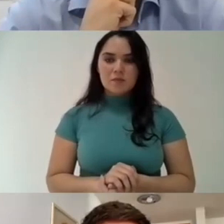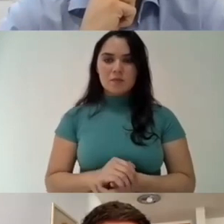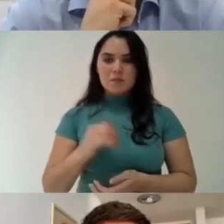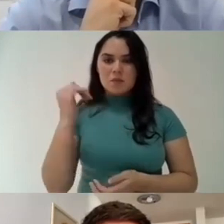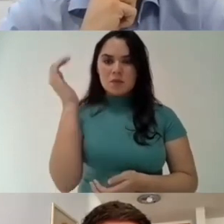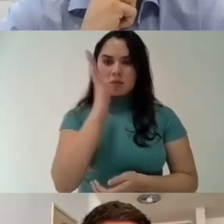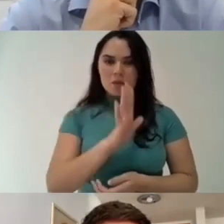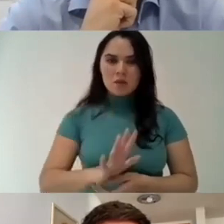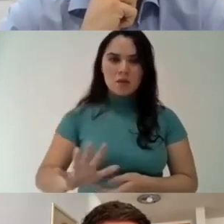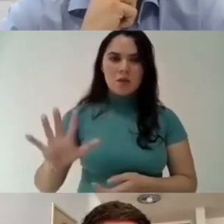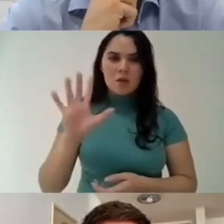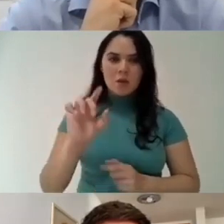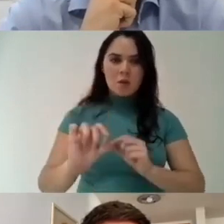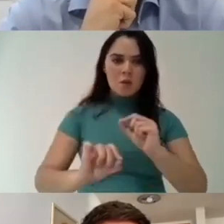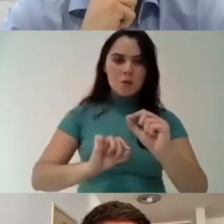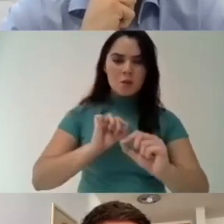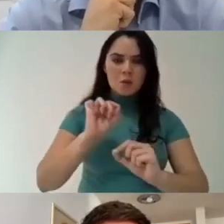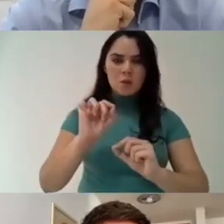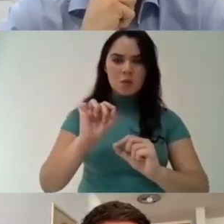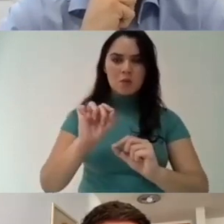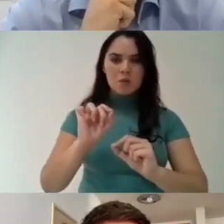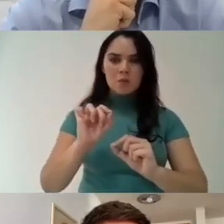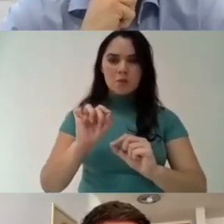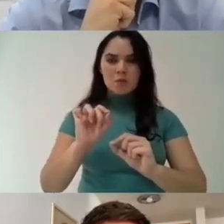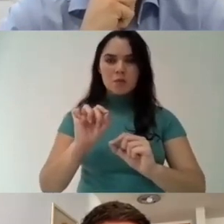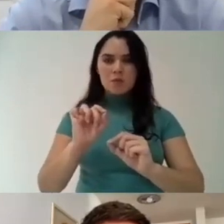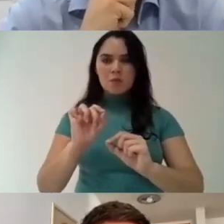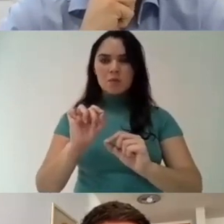uh intense is uh